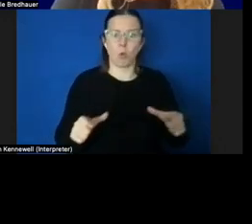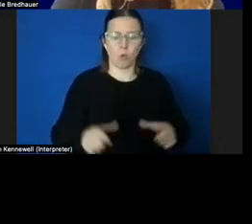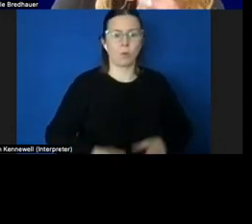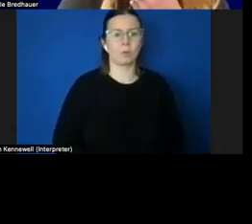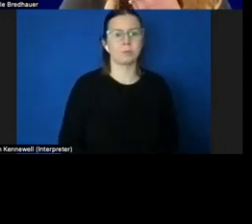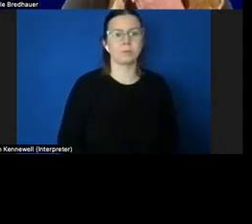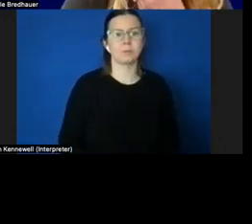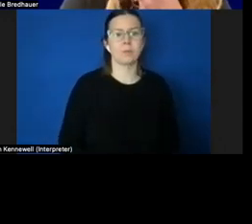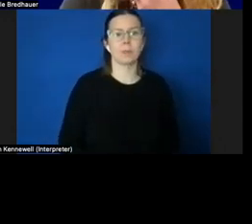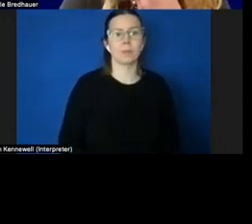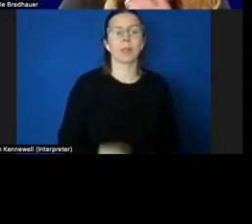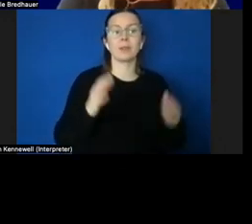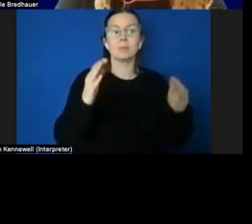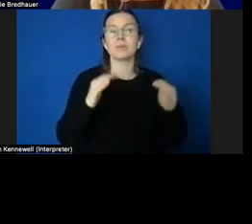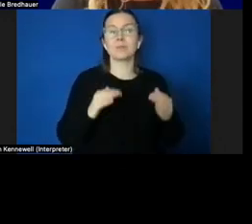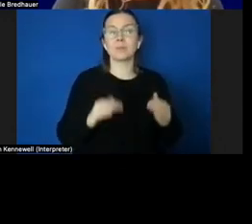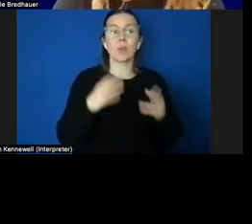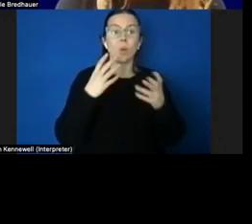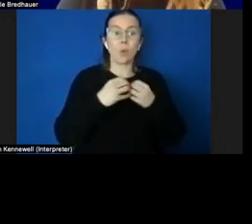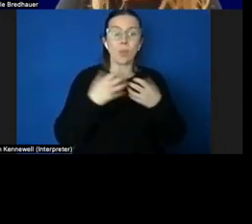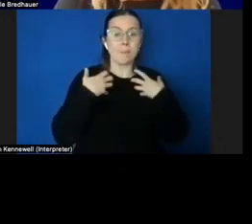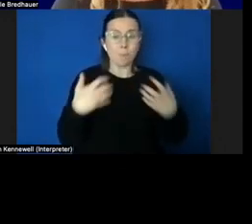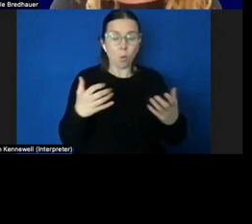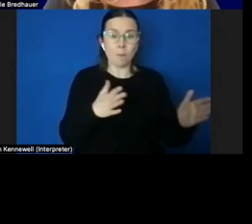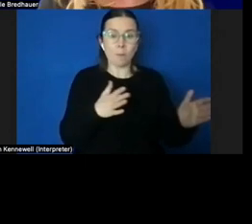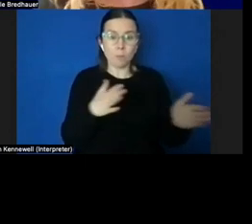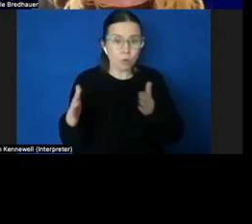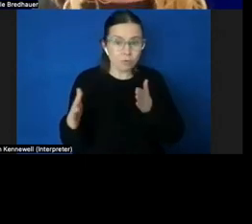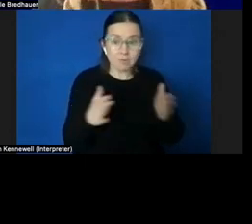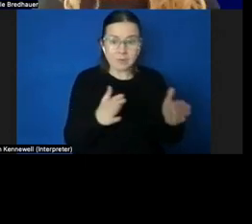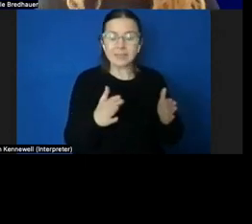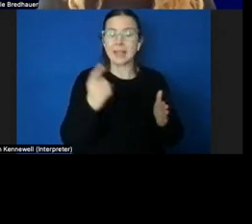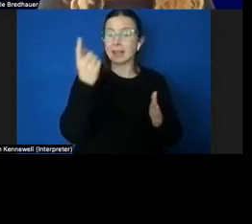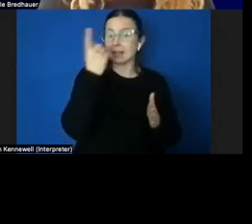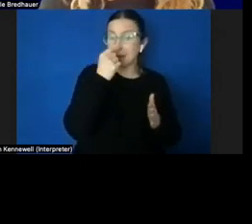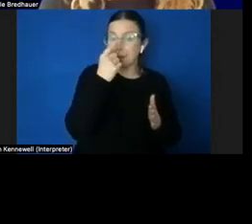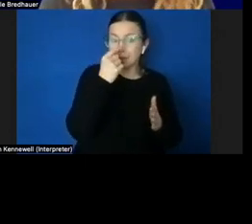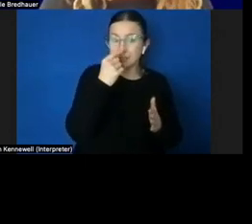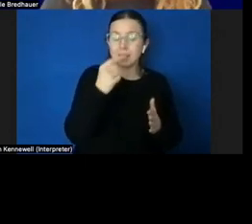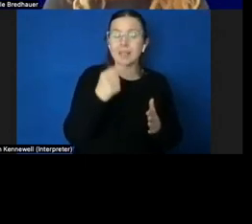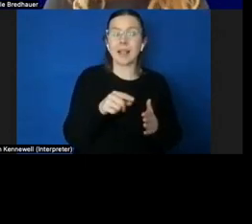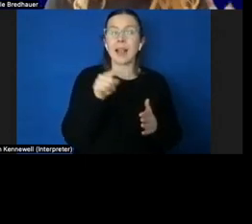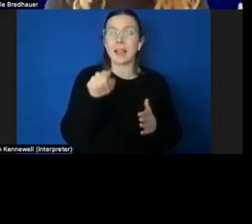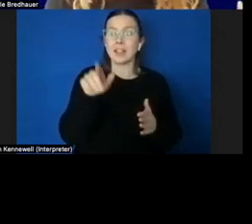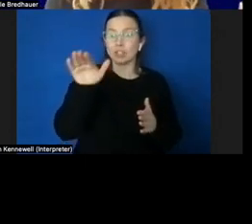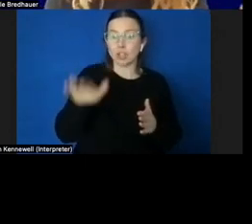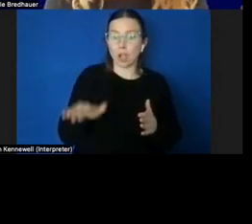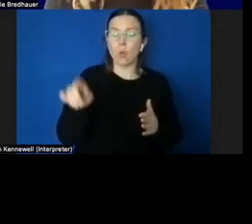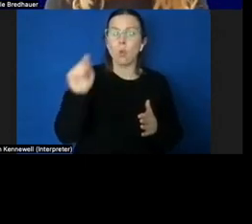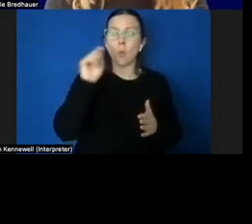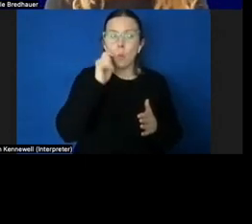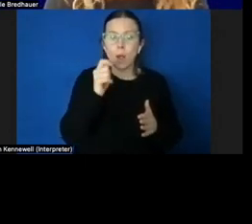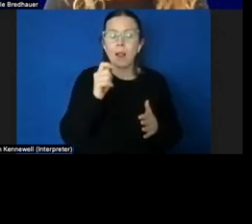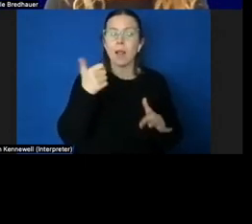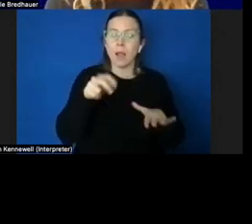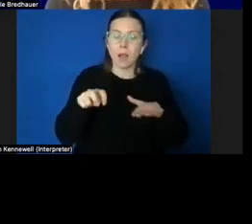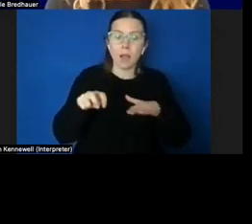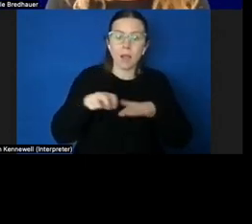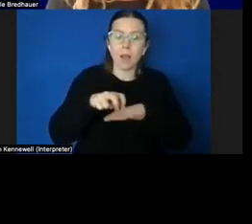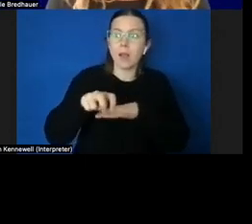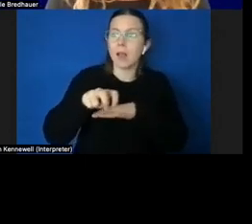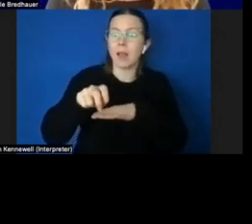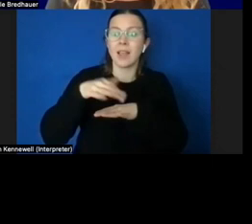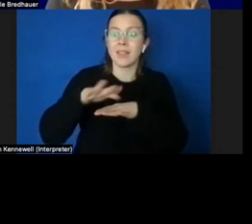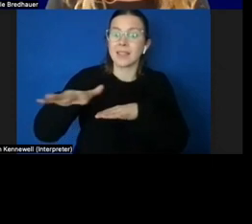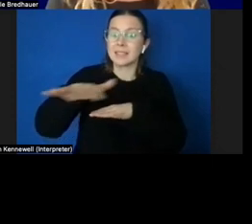Lastly, with increased movement and capability, the child moves out into space with